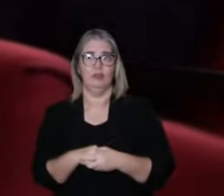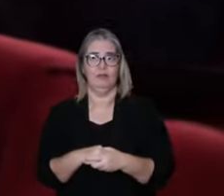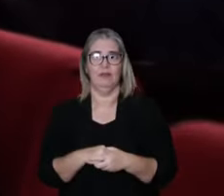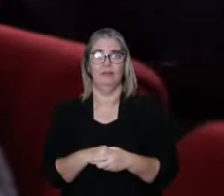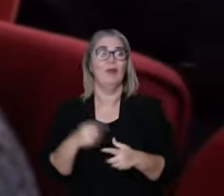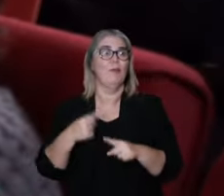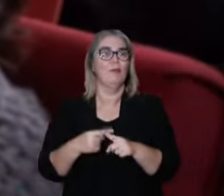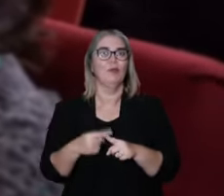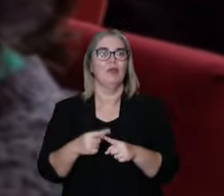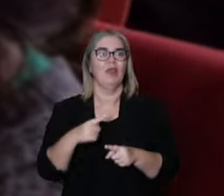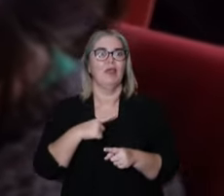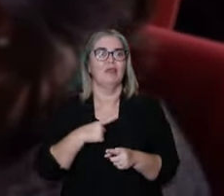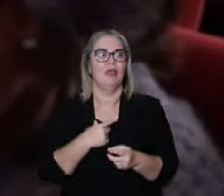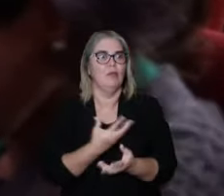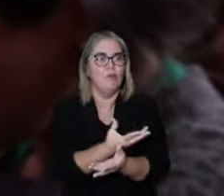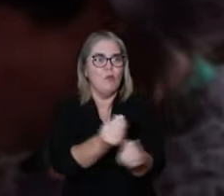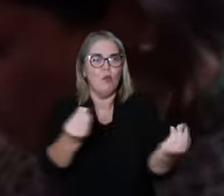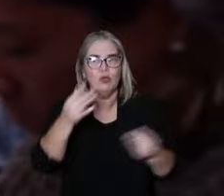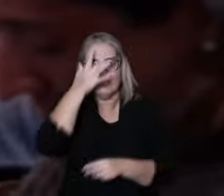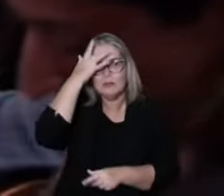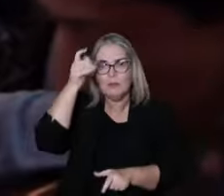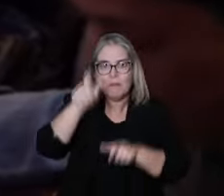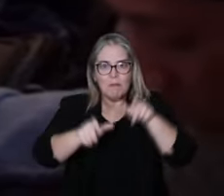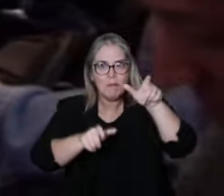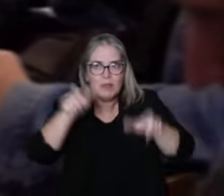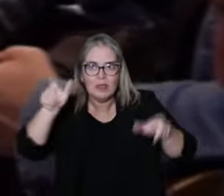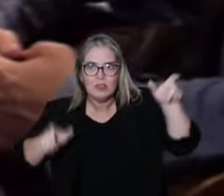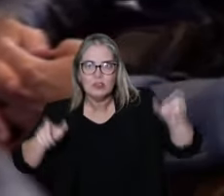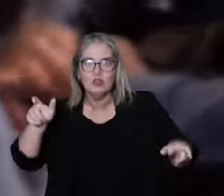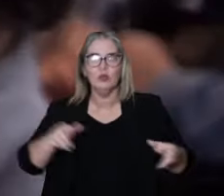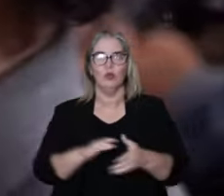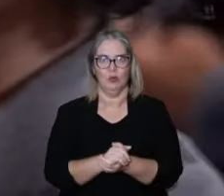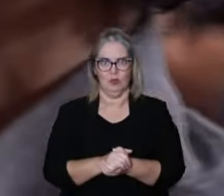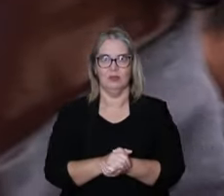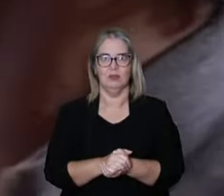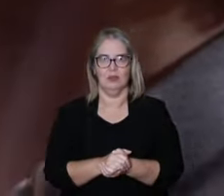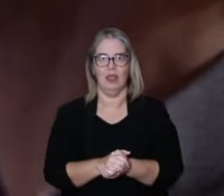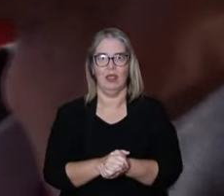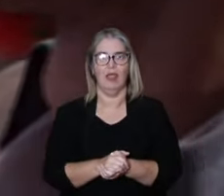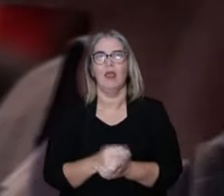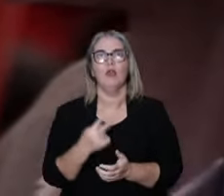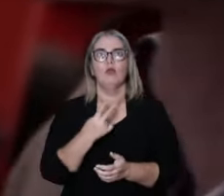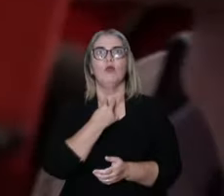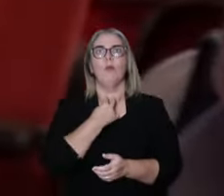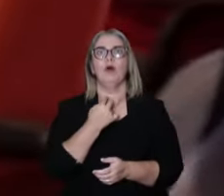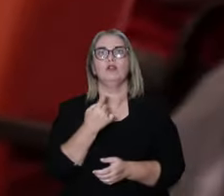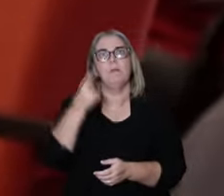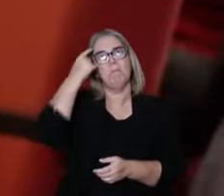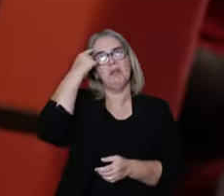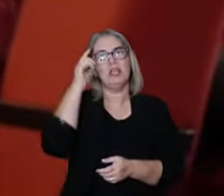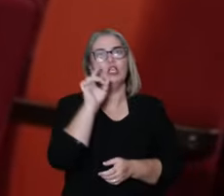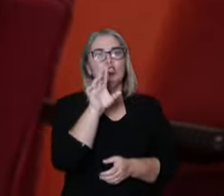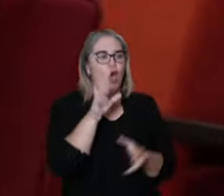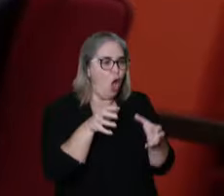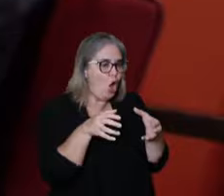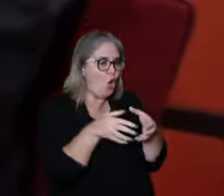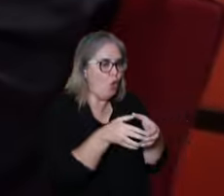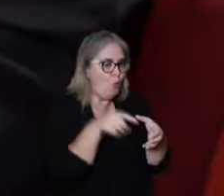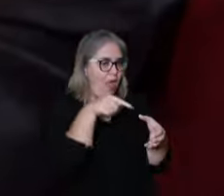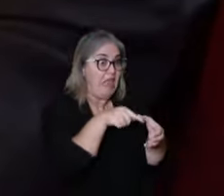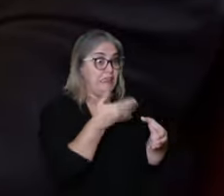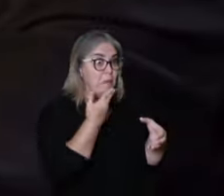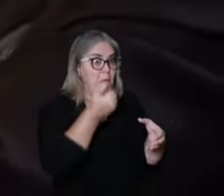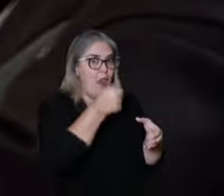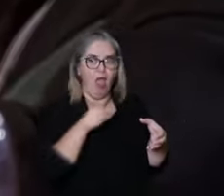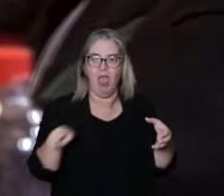and are they going to be negative for our people. So we have to consider small changes that can be